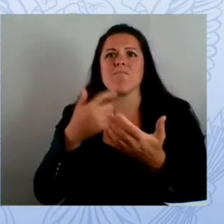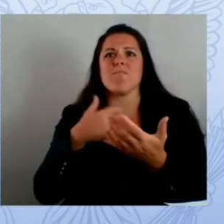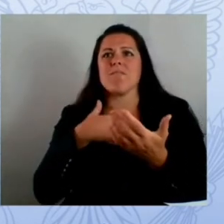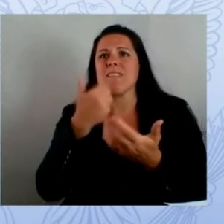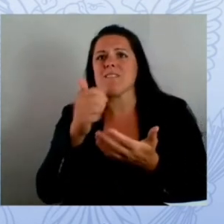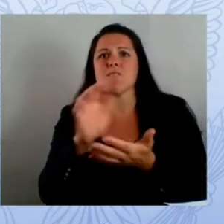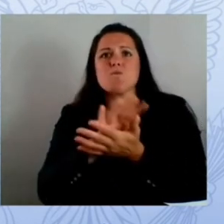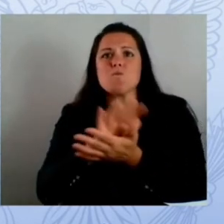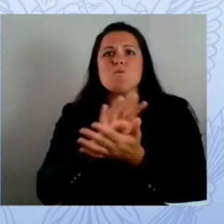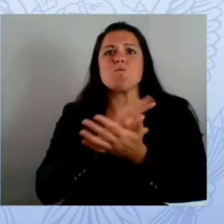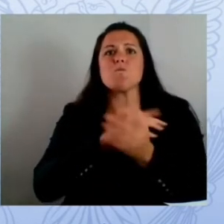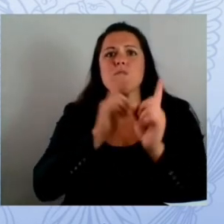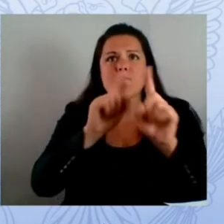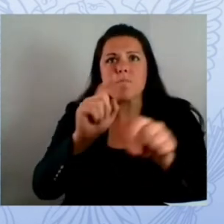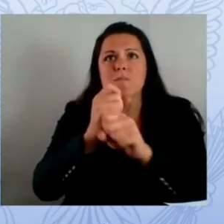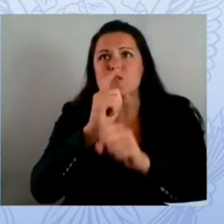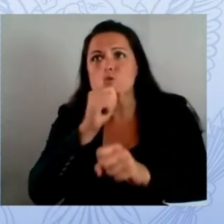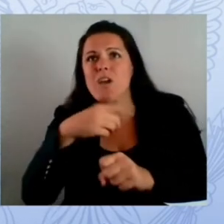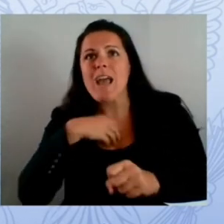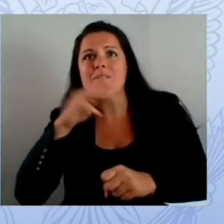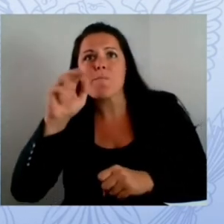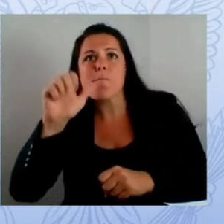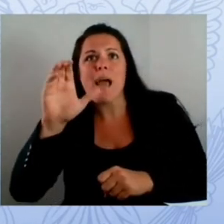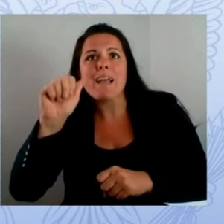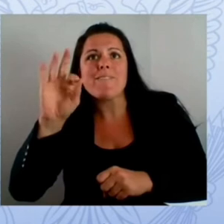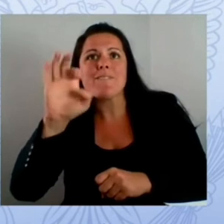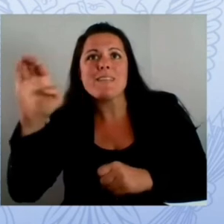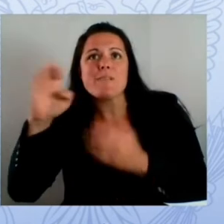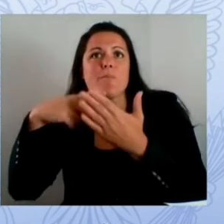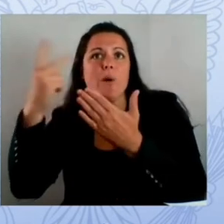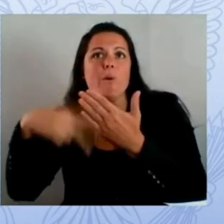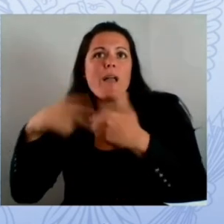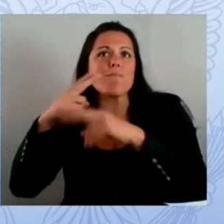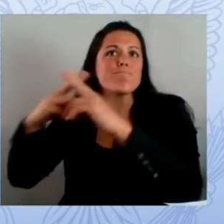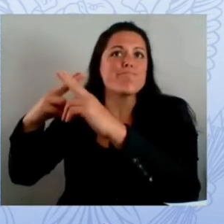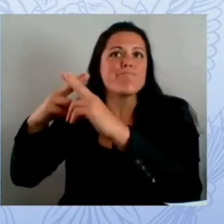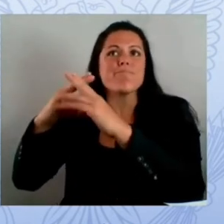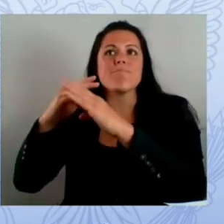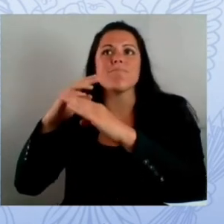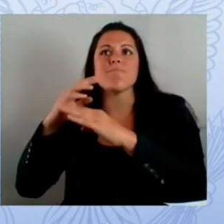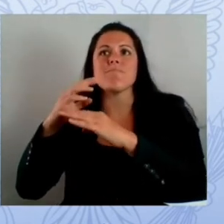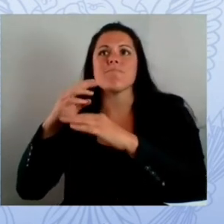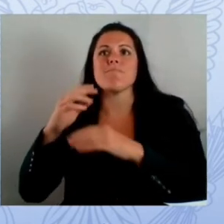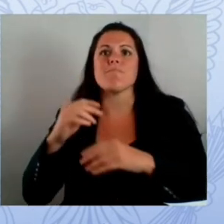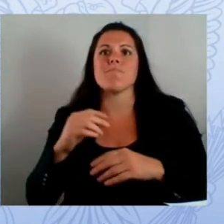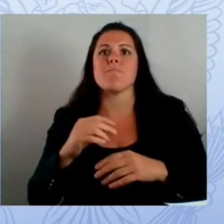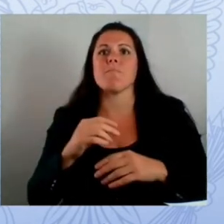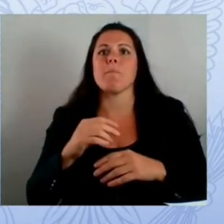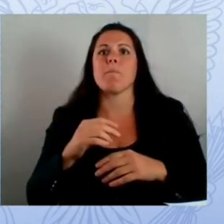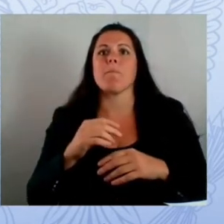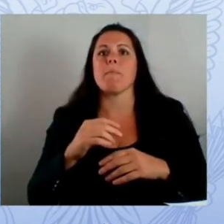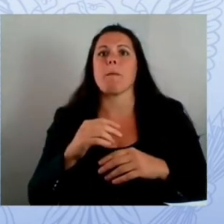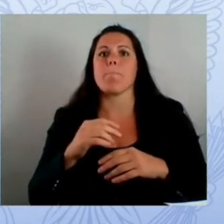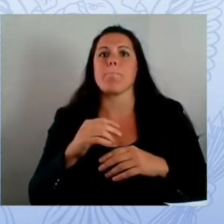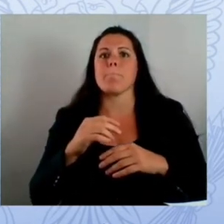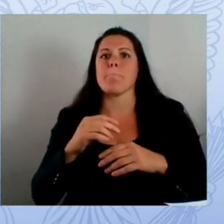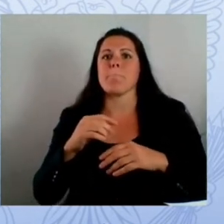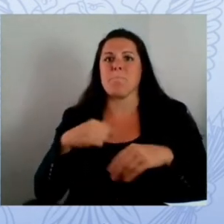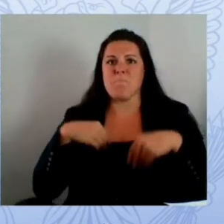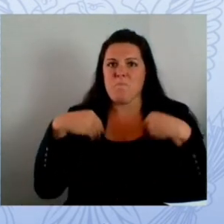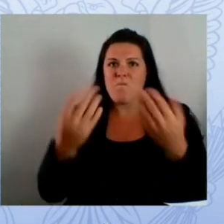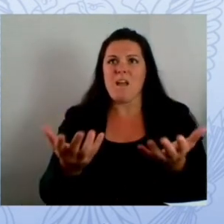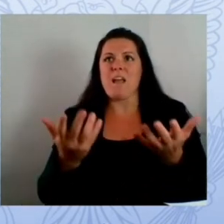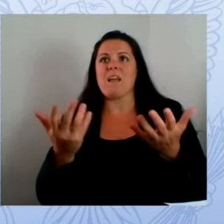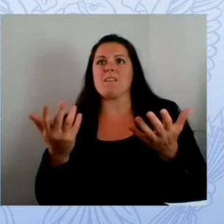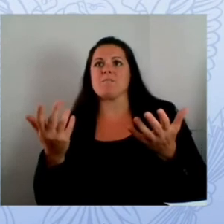california k-12 school districts have also faced a surge of ddos attacks in recent years thankfully a partnership between the county